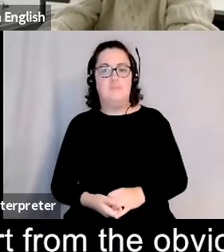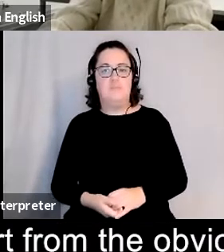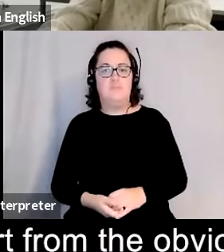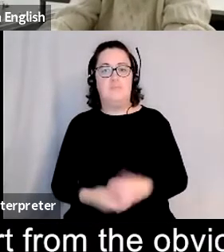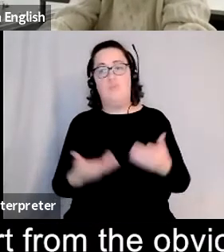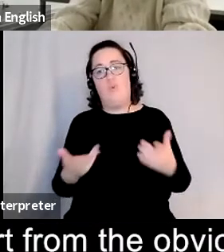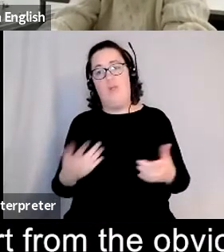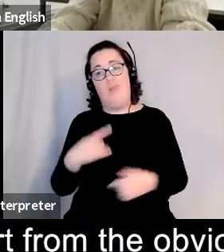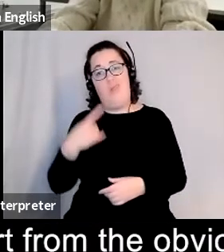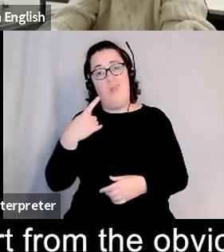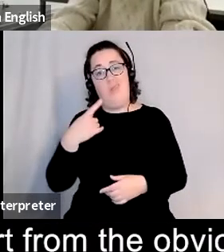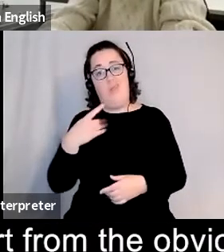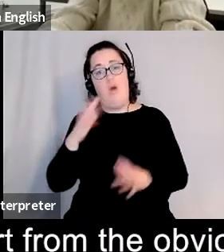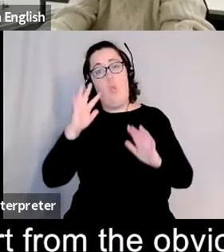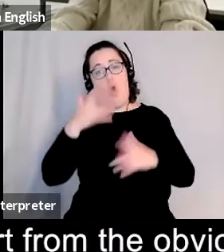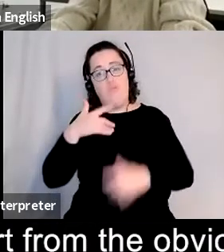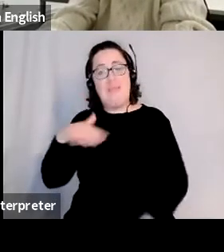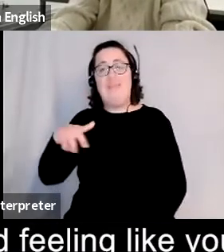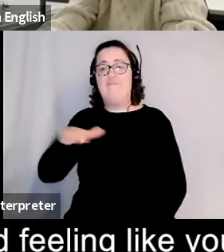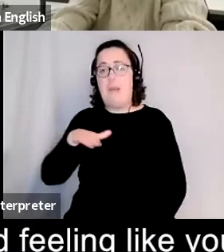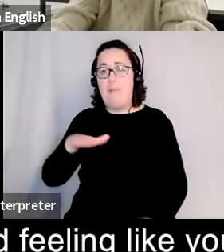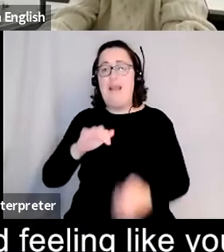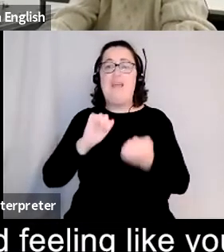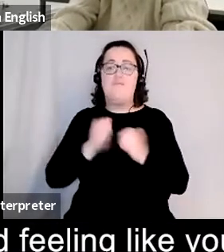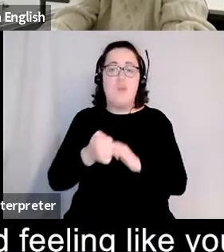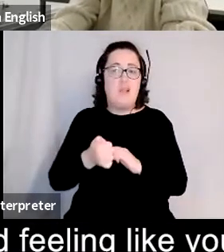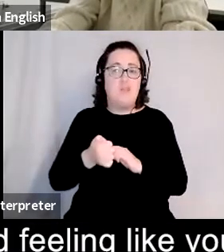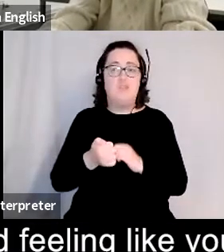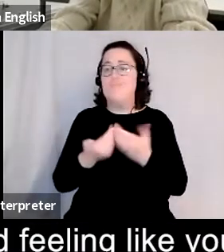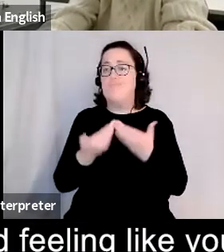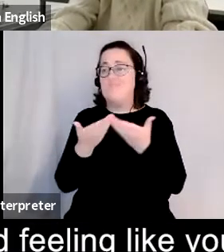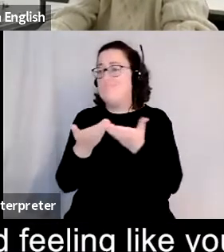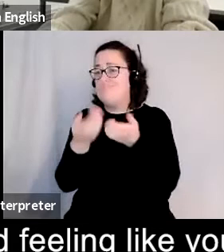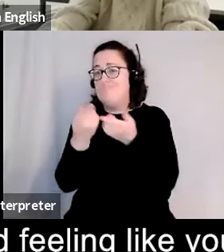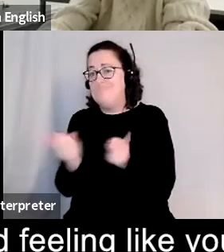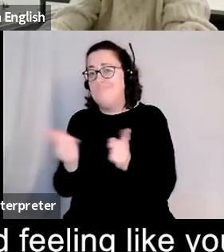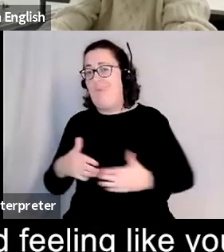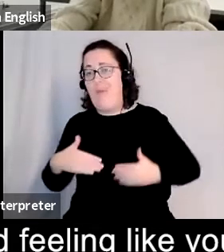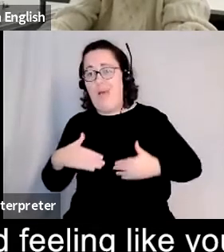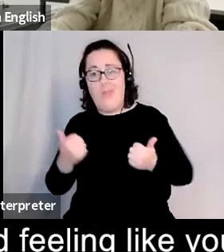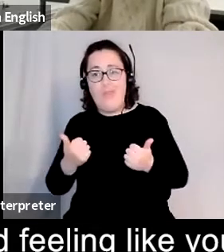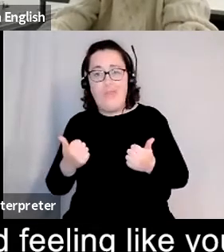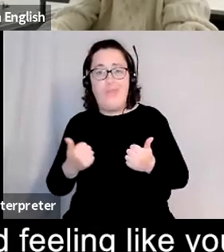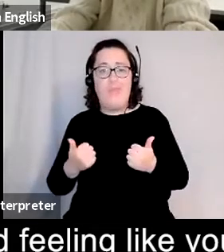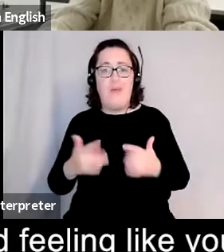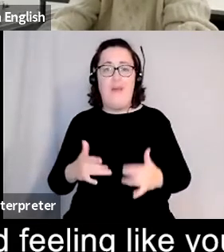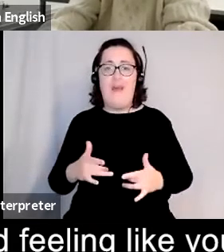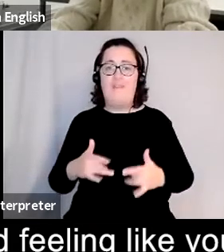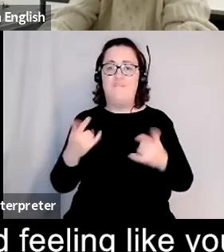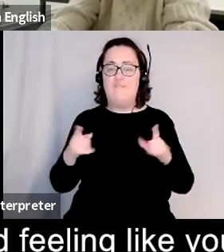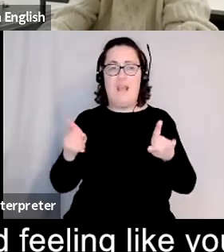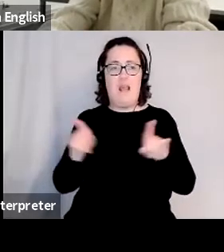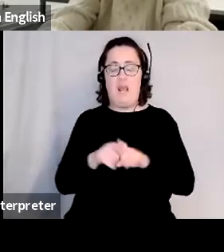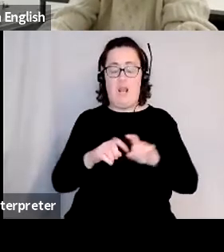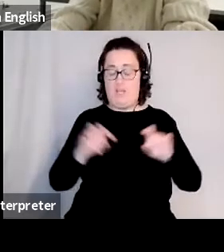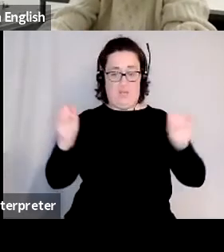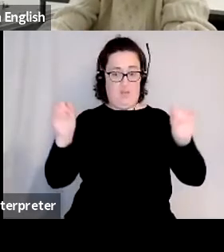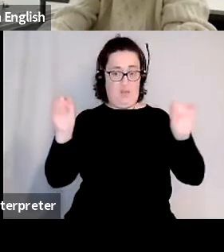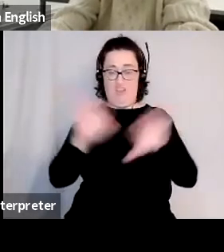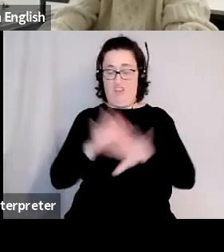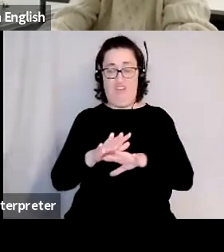office obvious worry about family friends people's health and feeling like you're in some sort of apocalyptic shit show